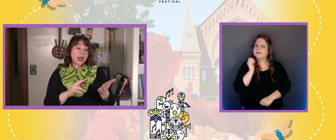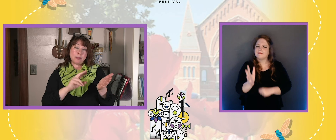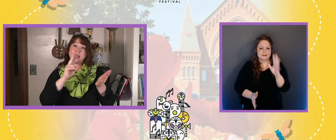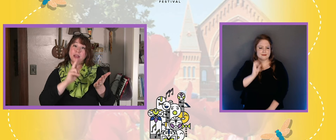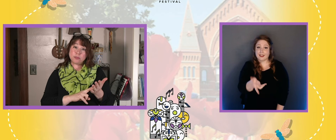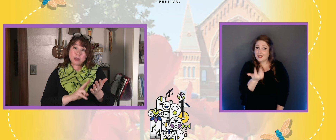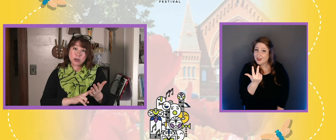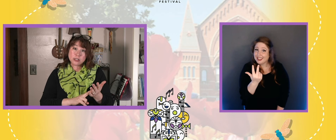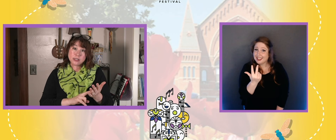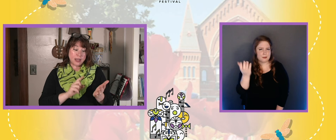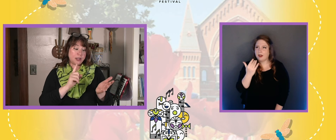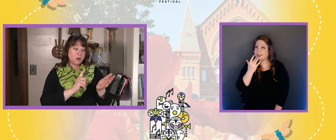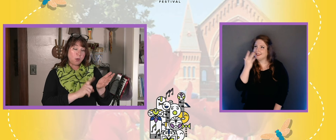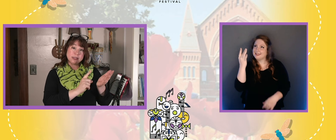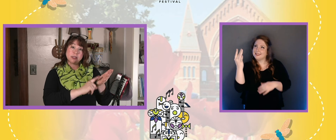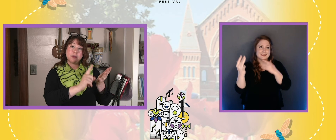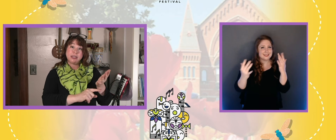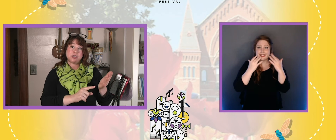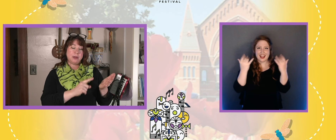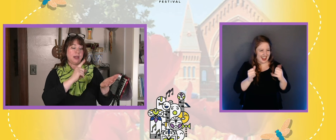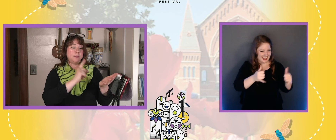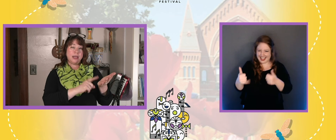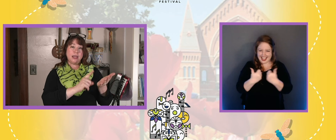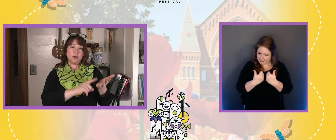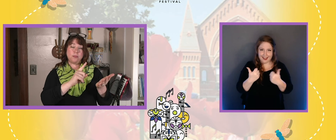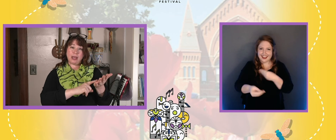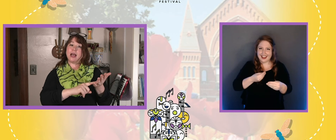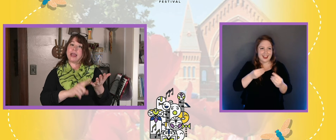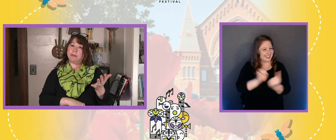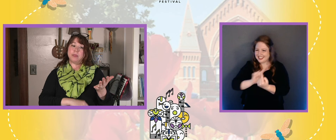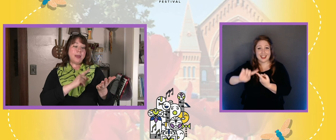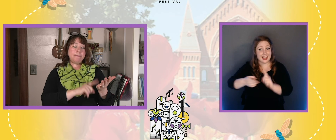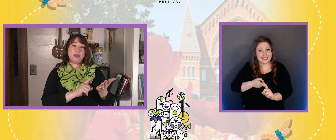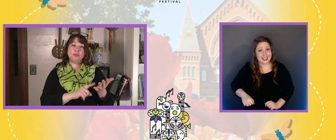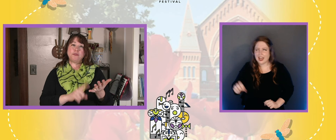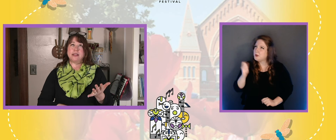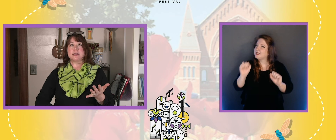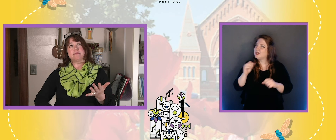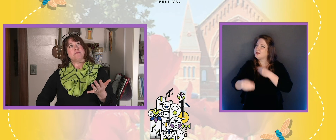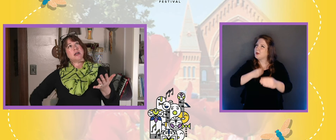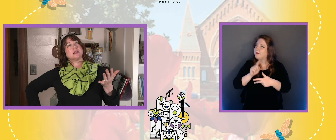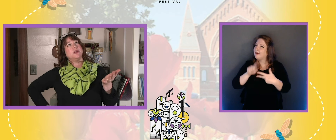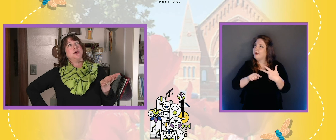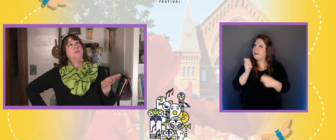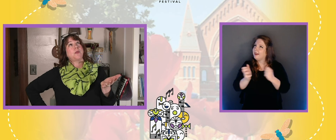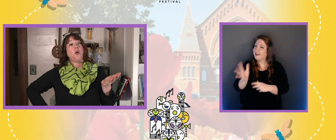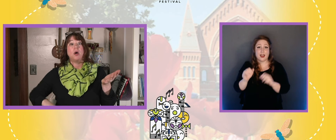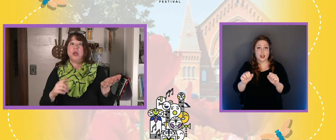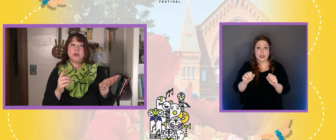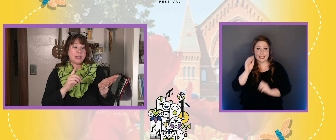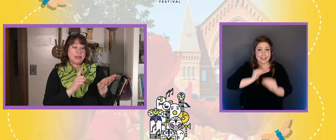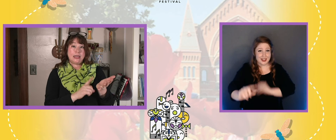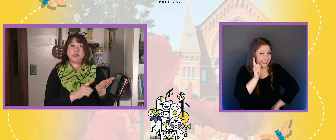what I'm doing? I'm taking three words that are one syllable each meaning play your play a game. Meet new friends. What else can we do?